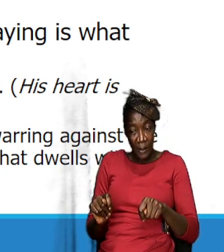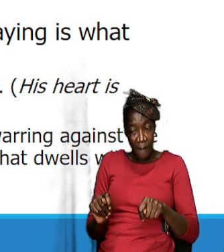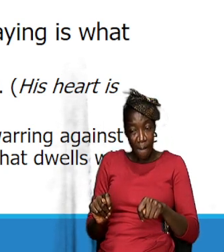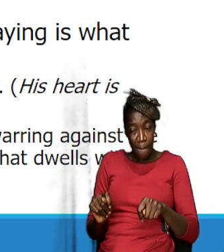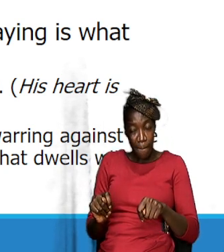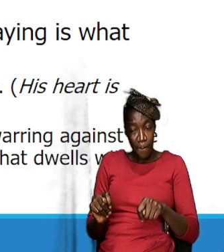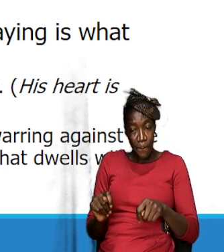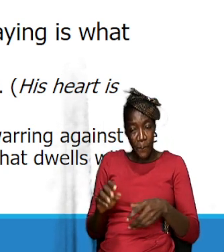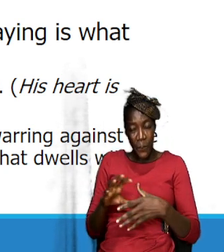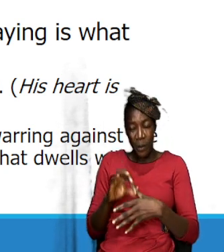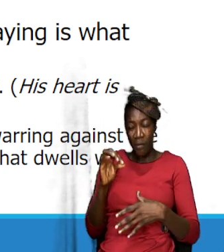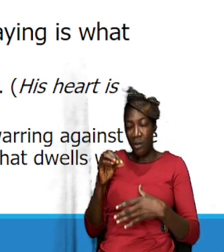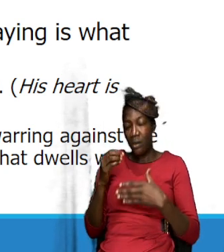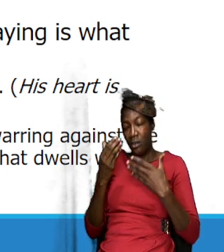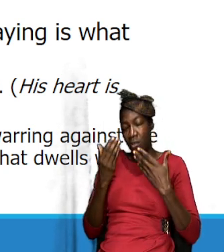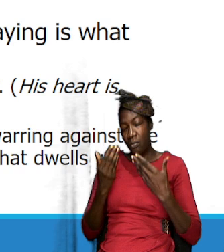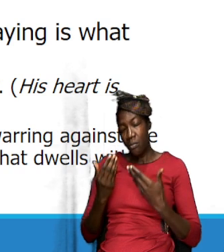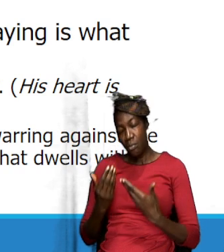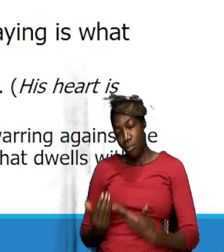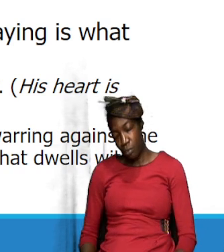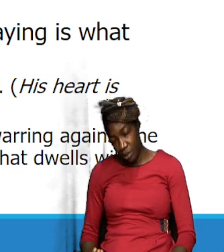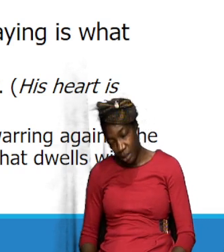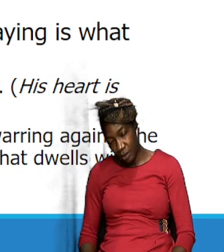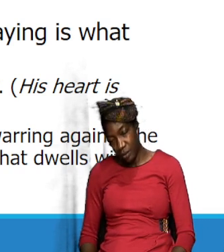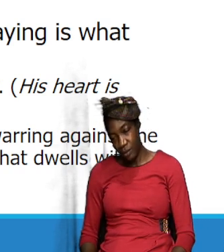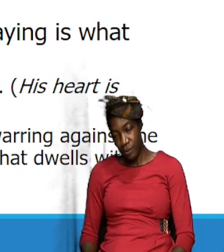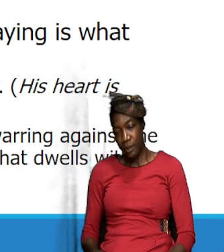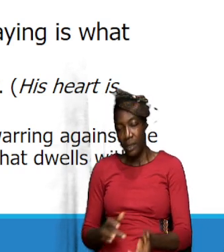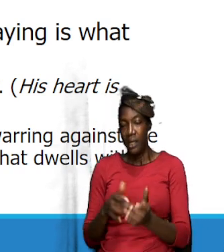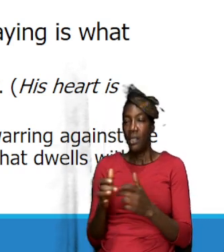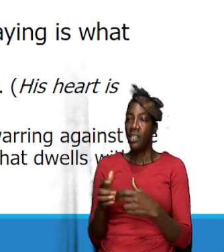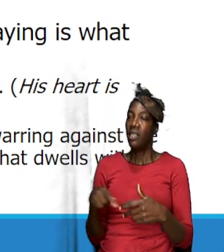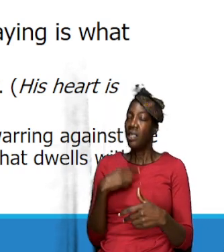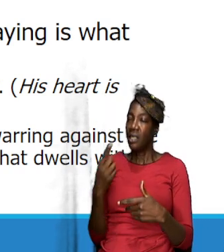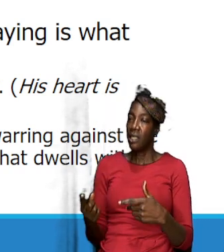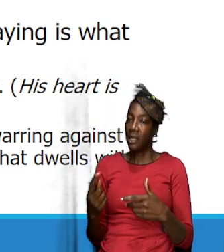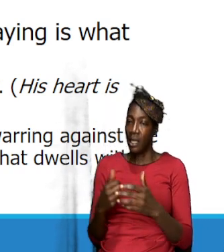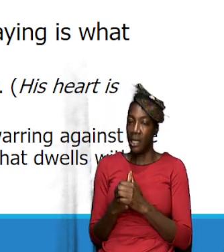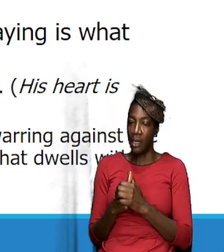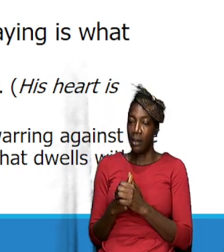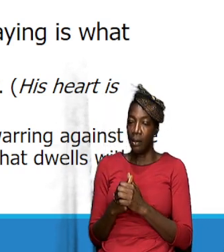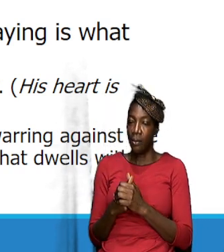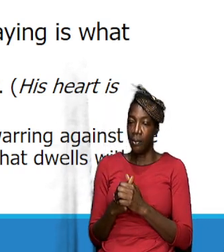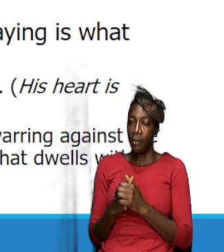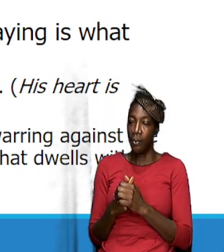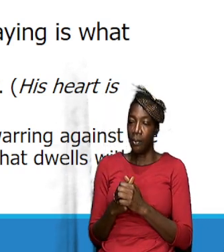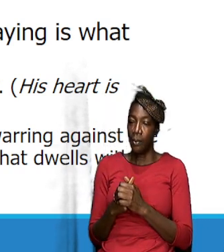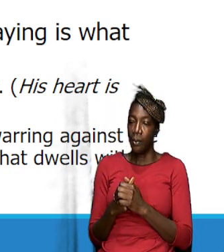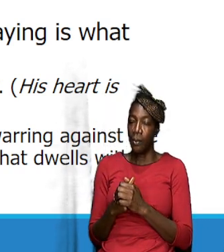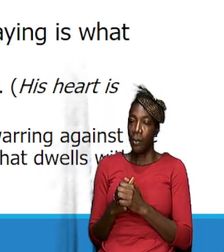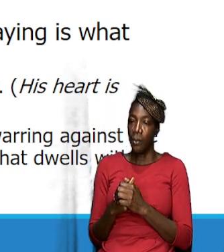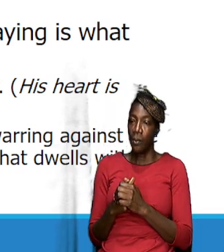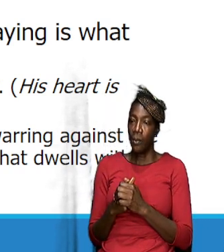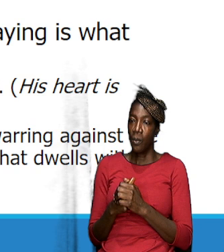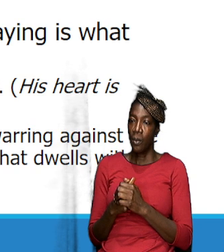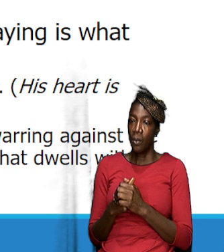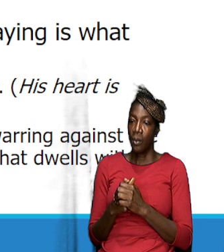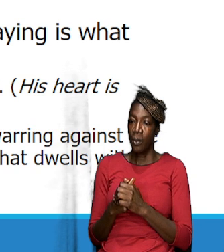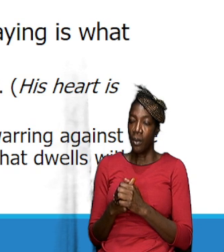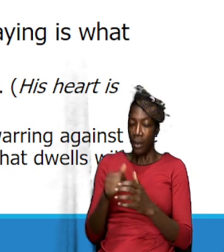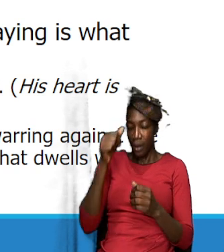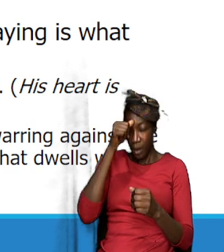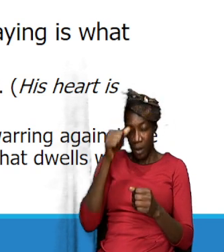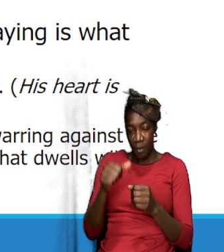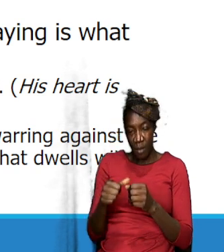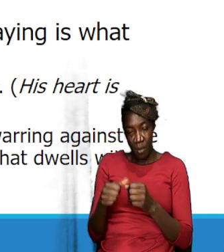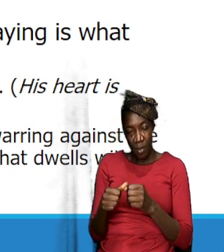the flesh will pull him down and Jesus is saying that when you I remember several